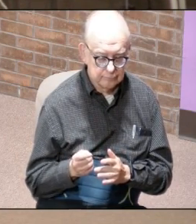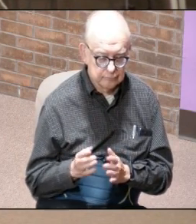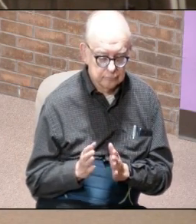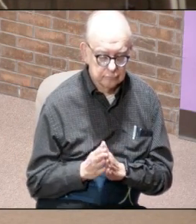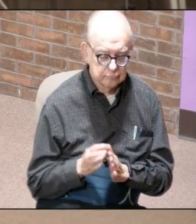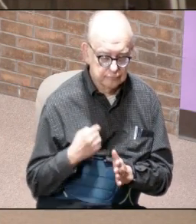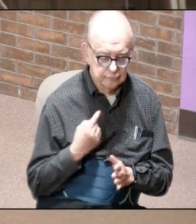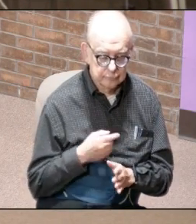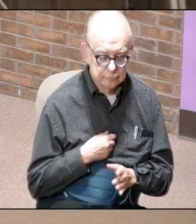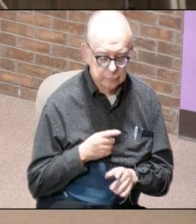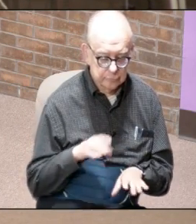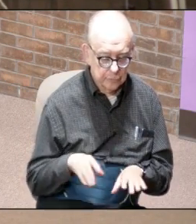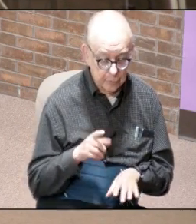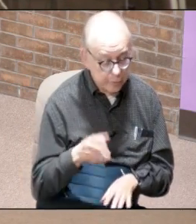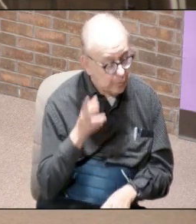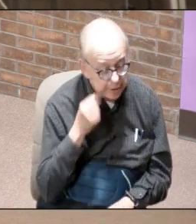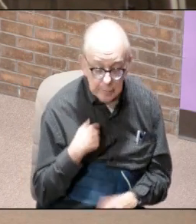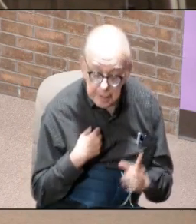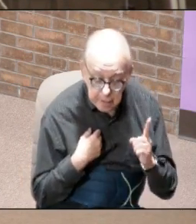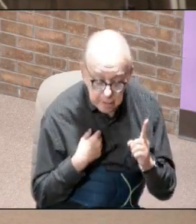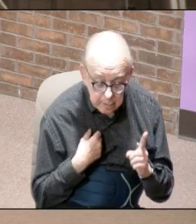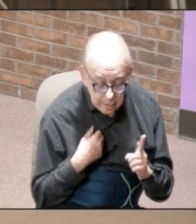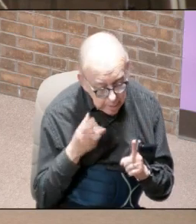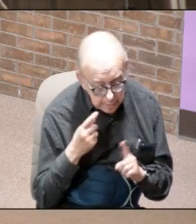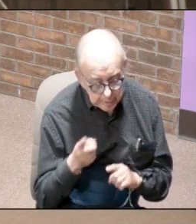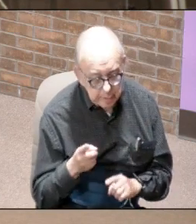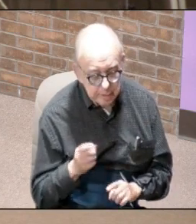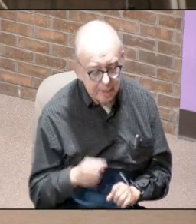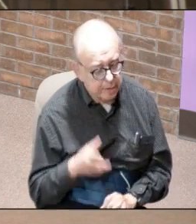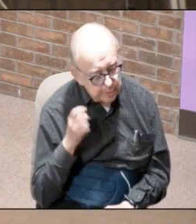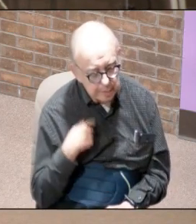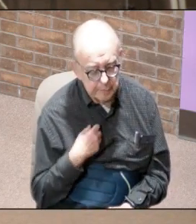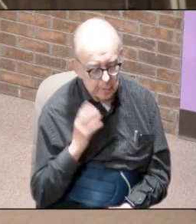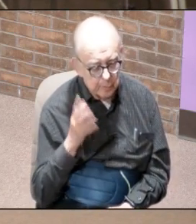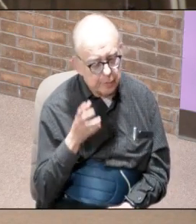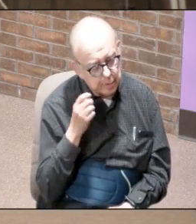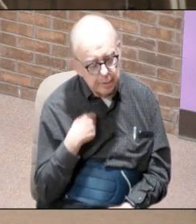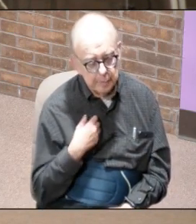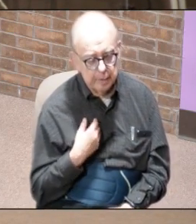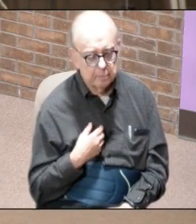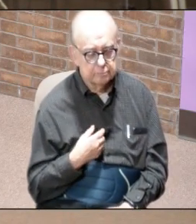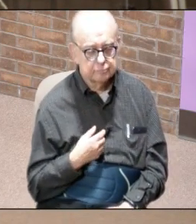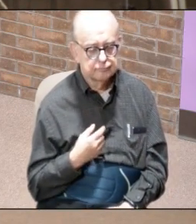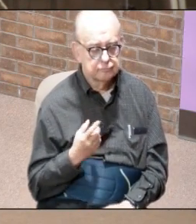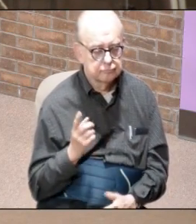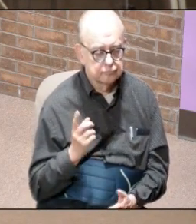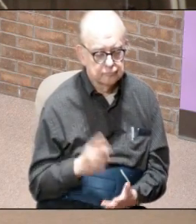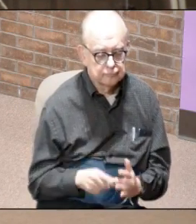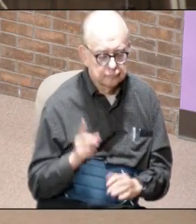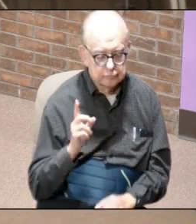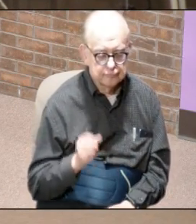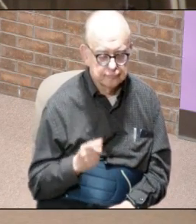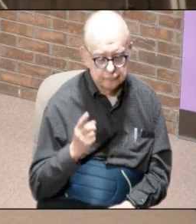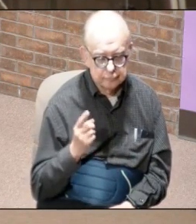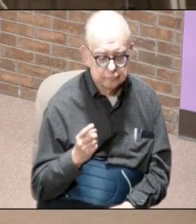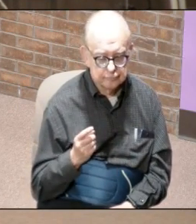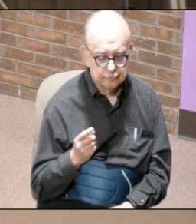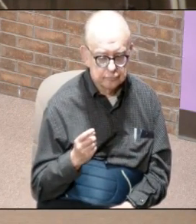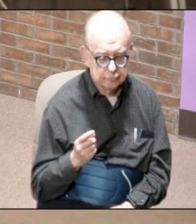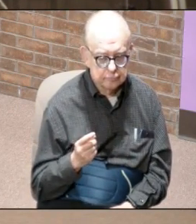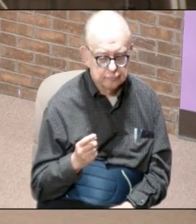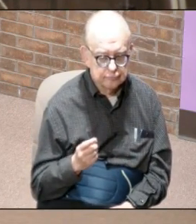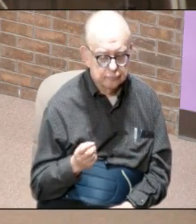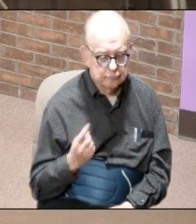us do you hear me do you hear me can you hear me will you hear me and what we need to understand this